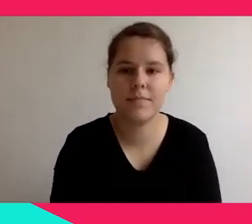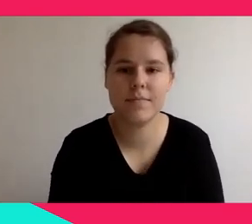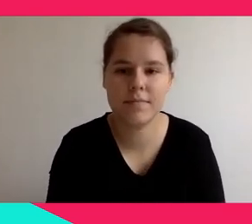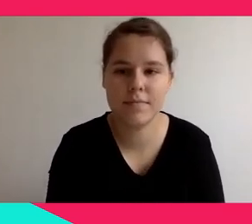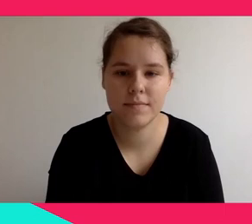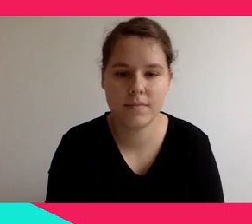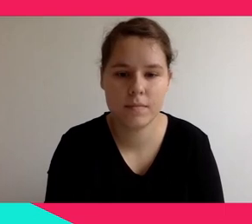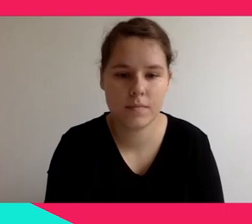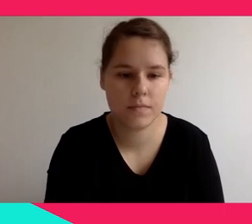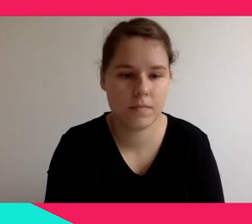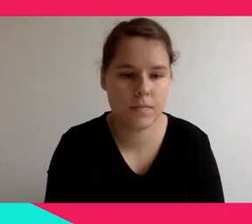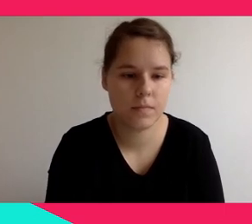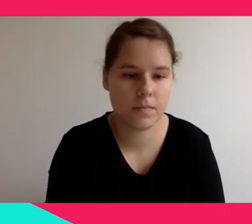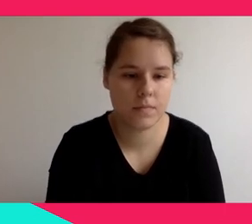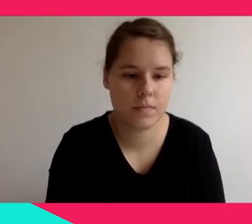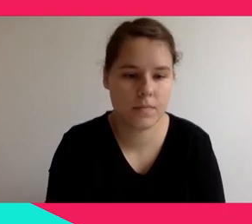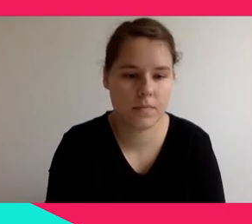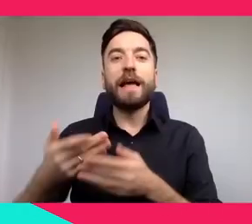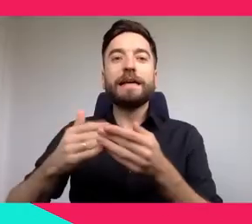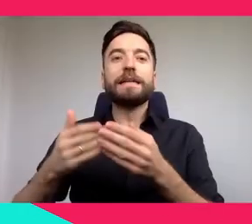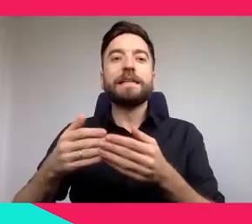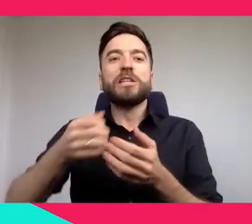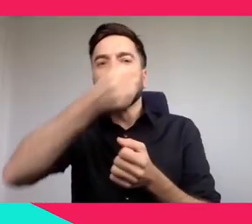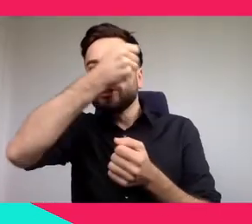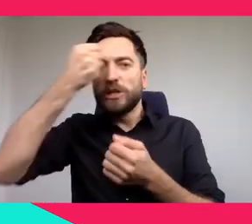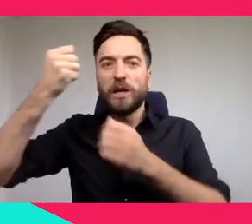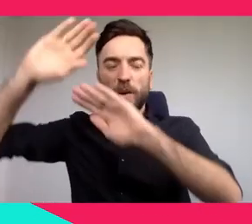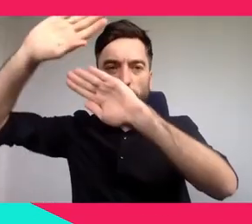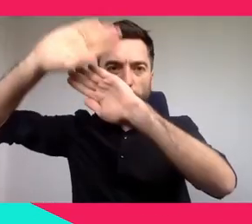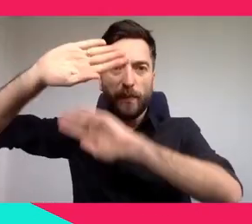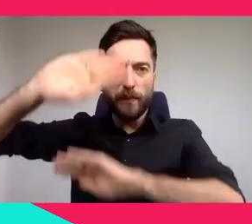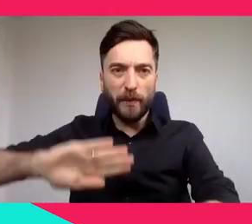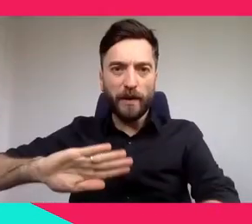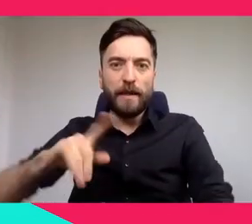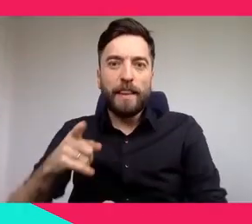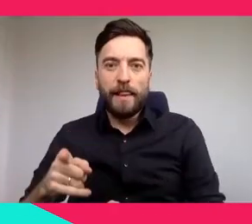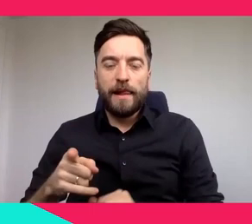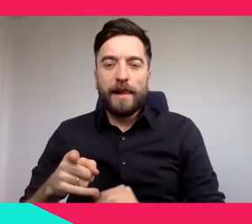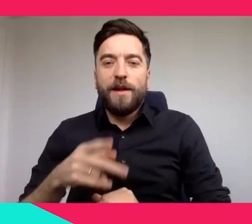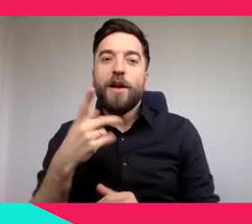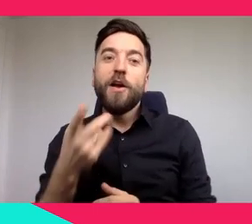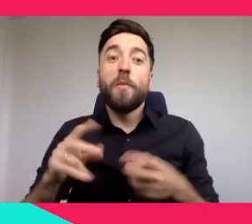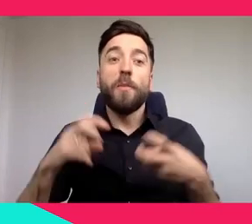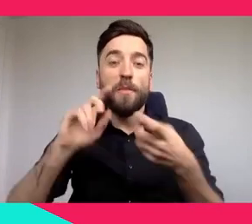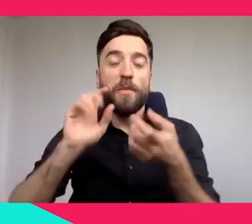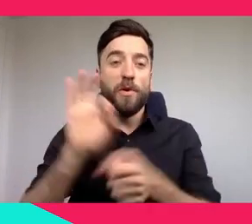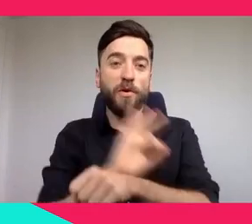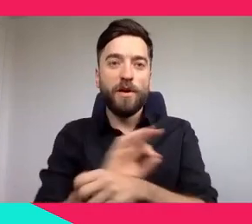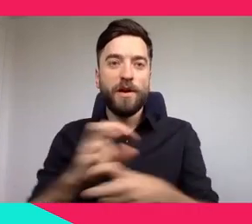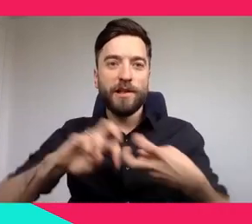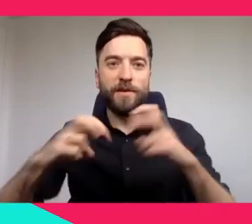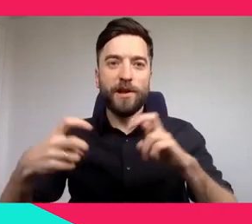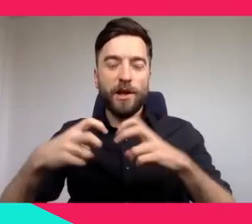virtual reality project released one year ago in the Louvre as part of the Leonardo da Vinci exhibition.